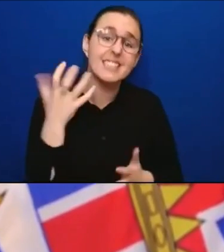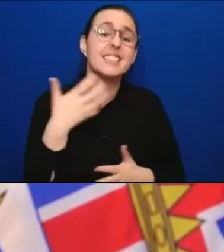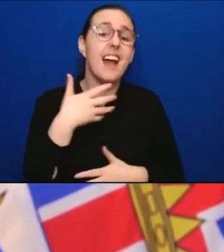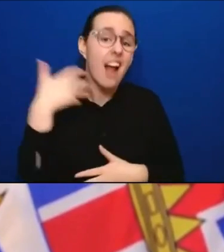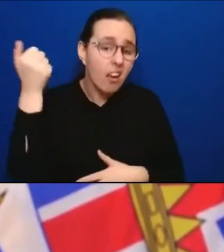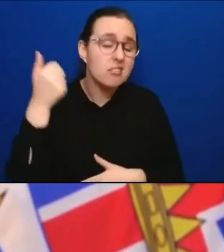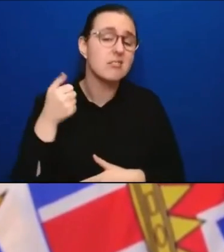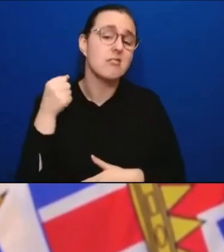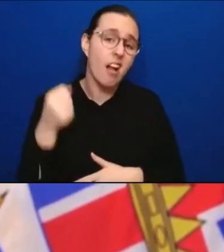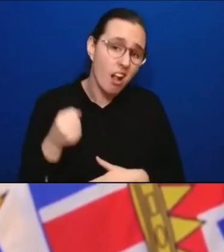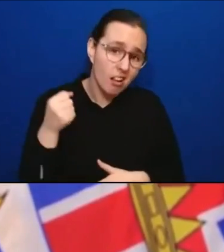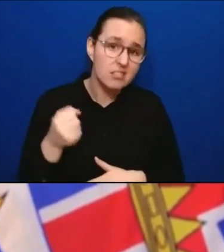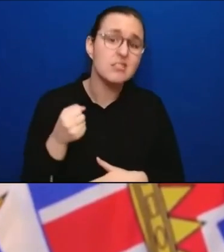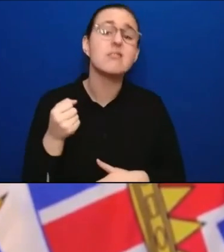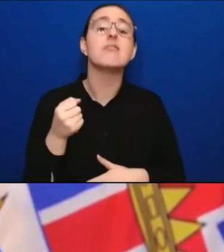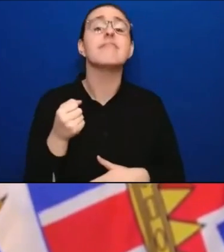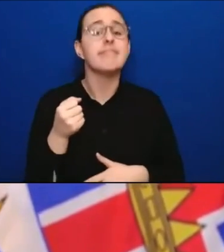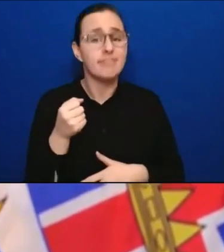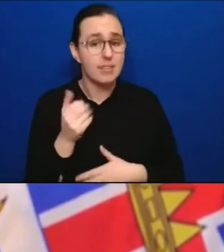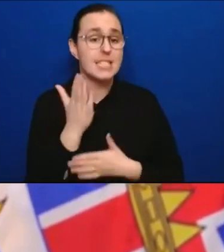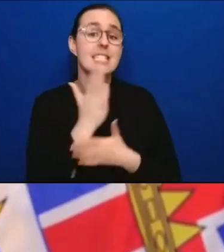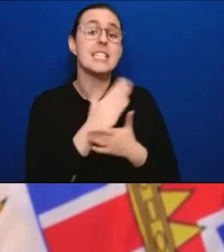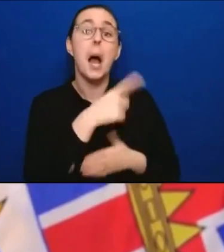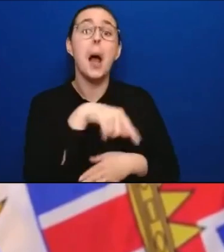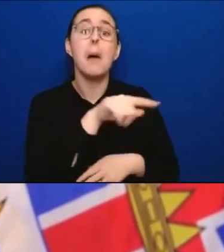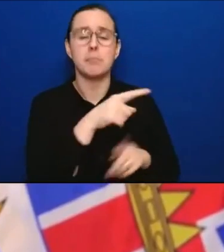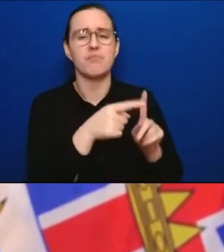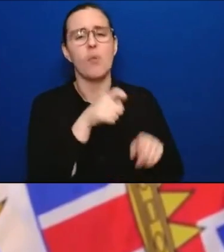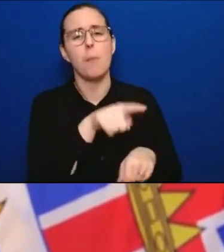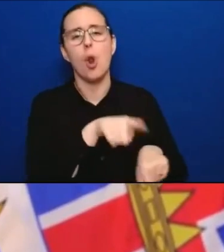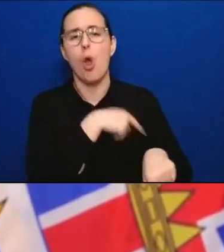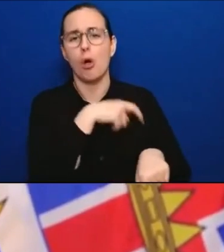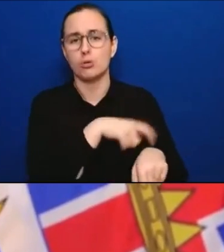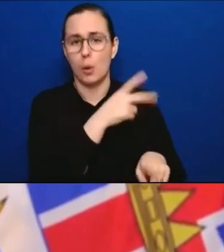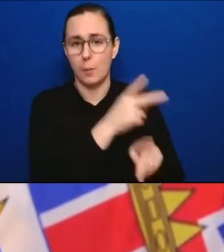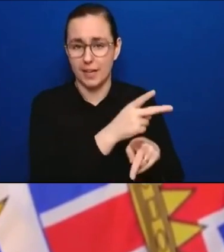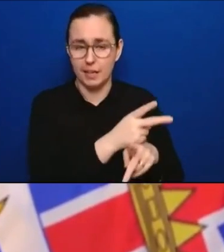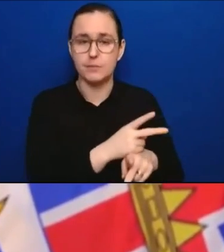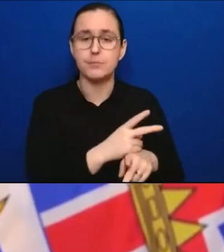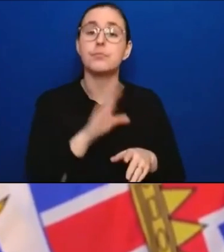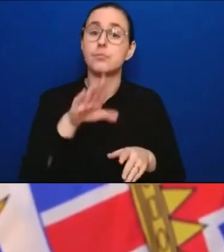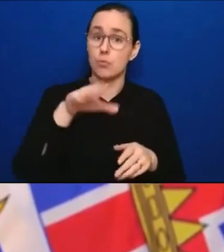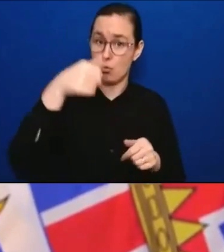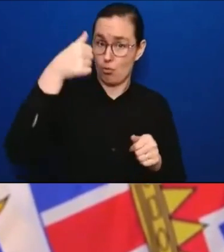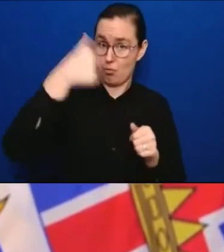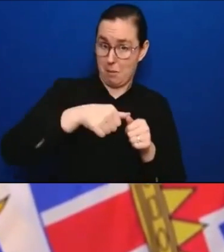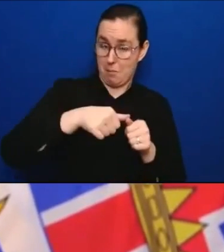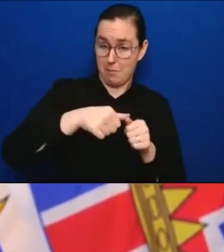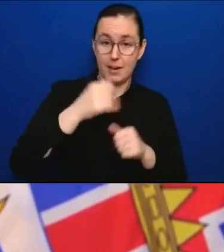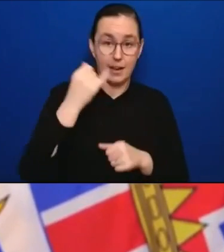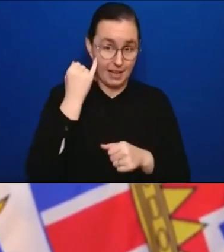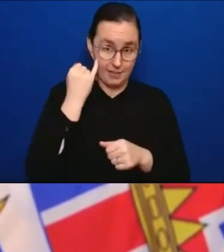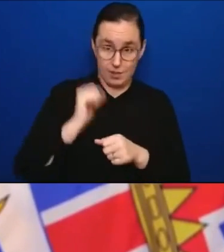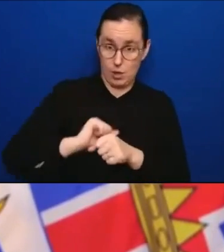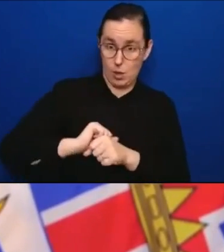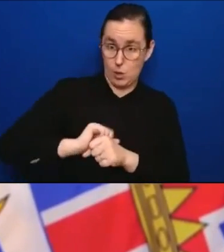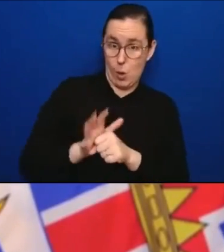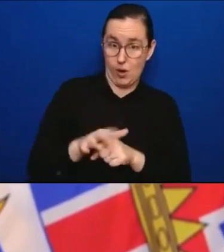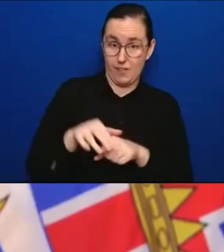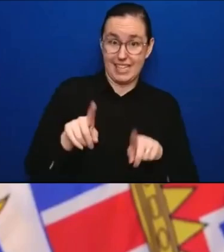course, we count everybody in long-term care who dies within 30 days of a positive COVID test. So